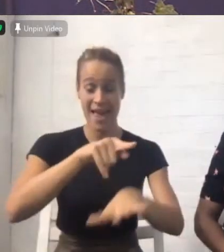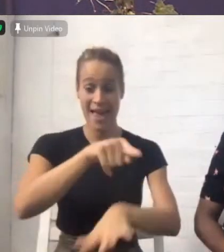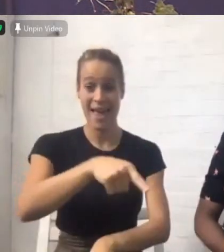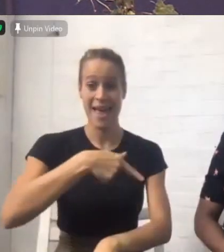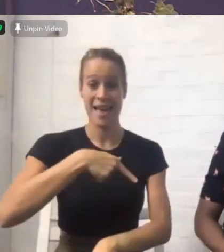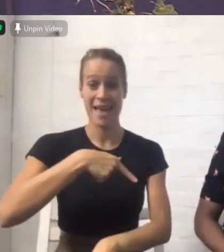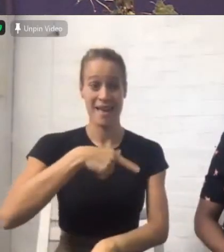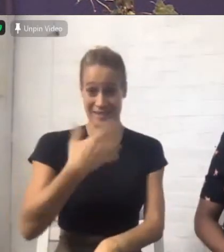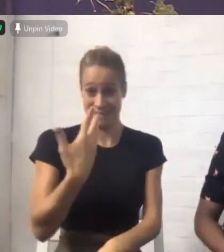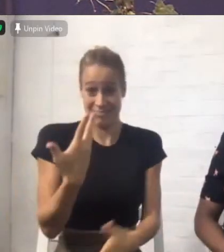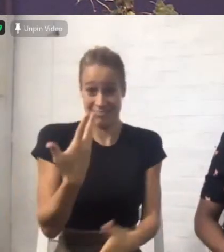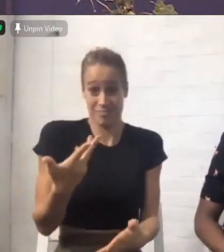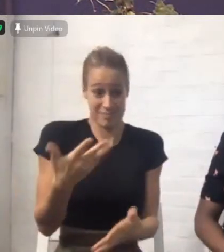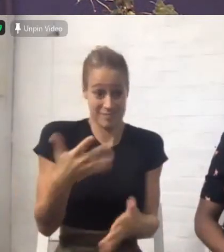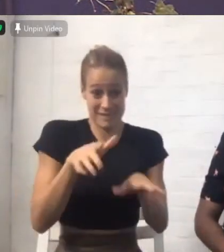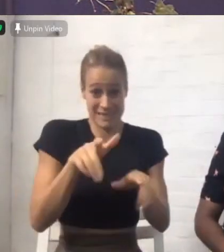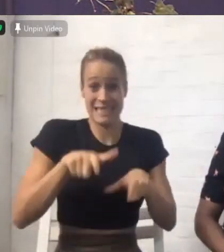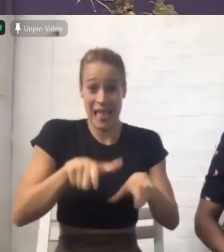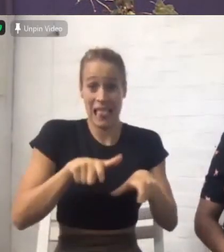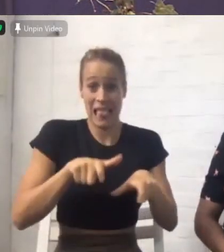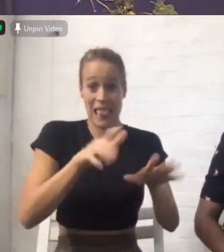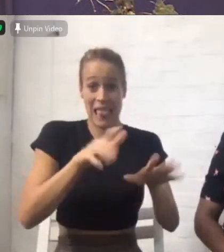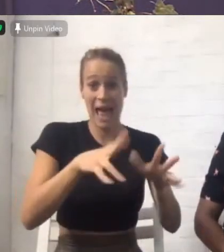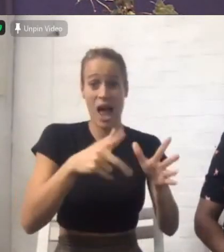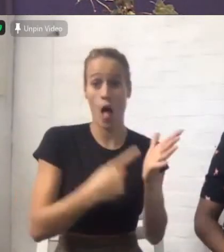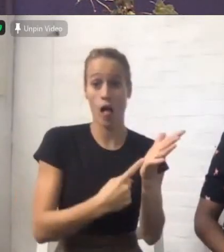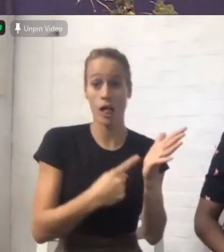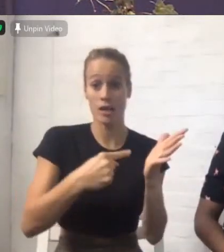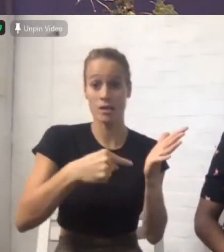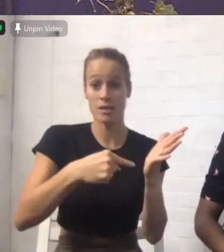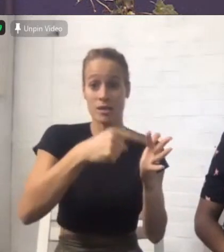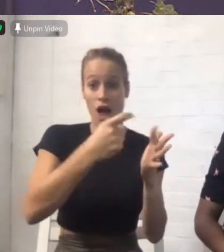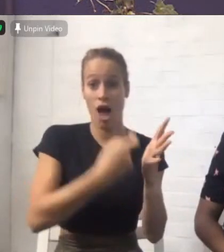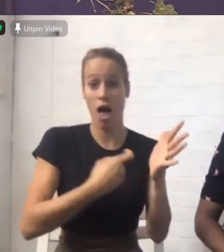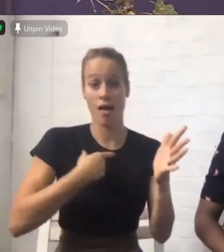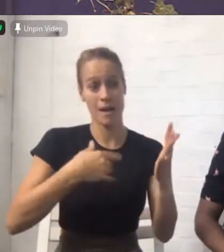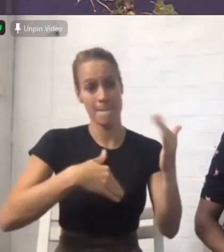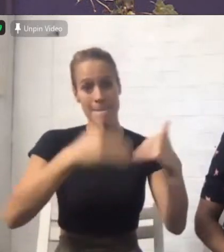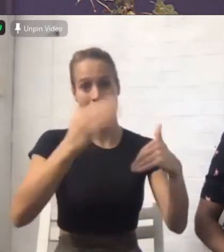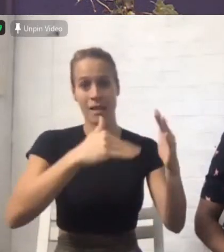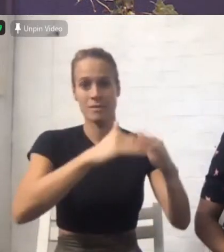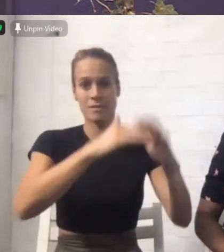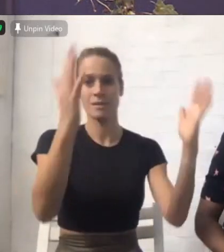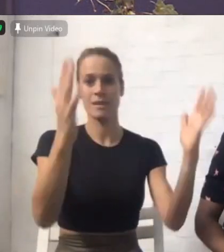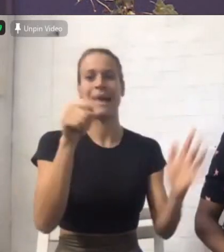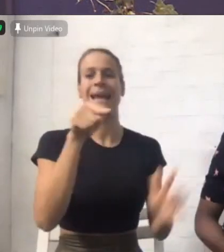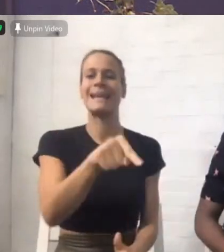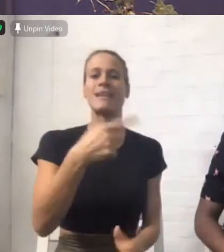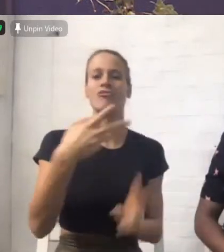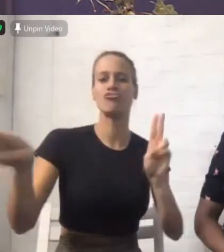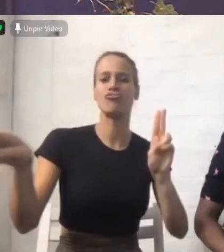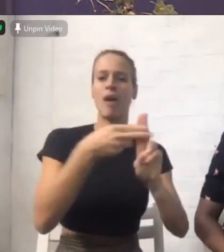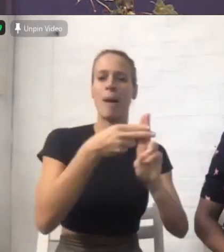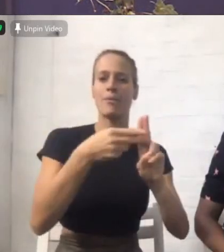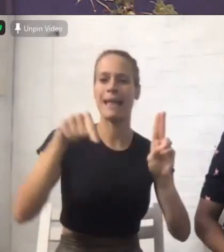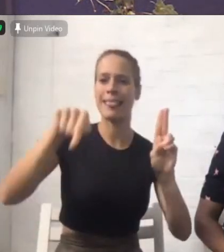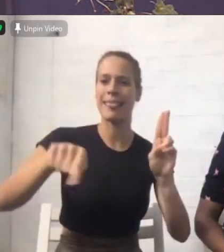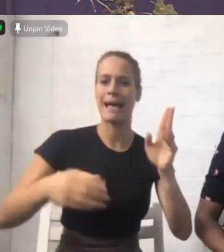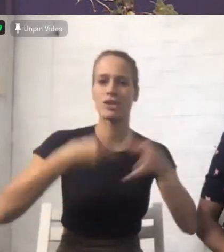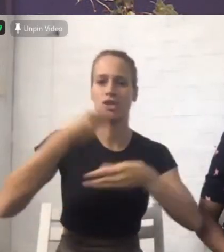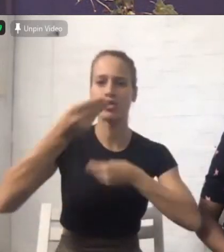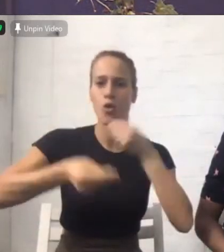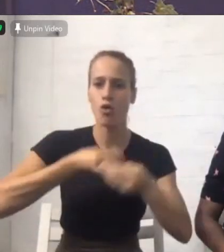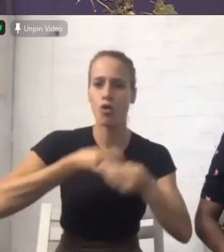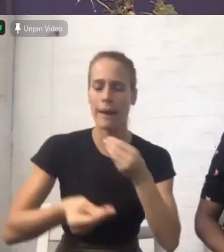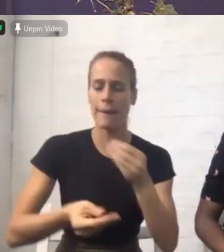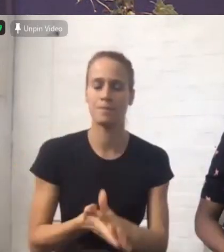You know, that word there that Gideon said that he spoke, The Lord is peace. That is another